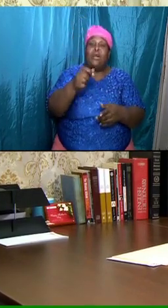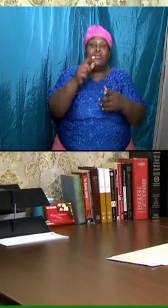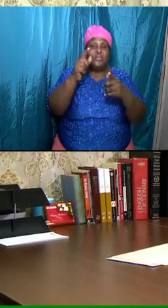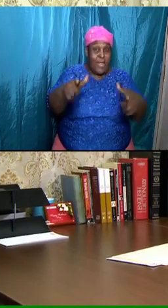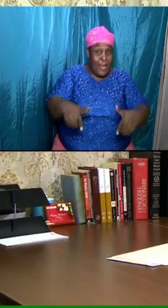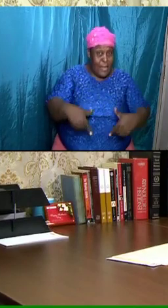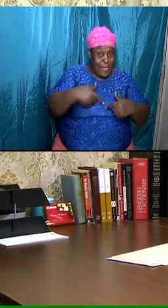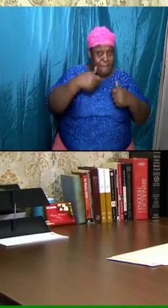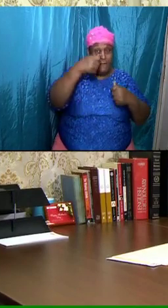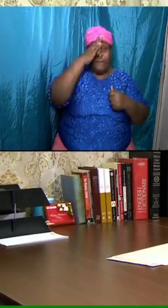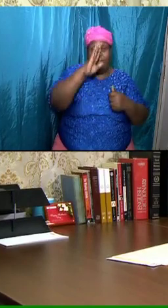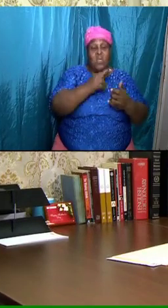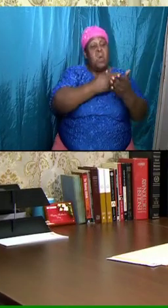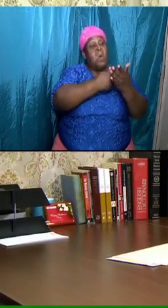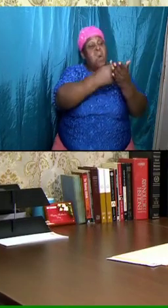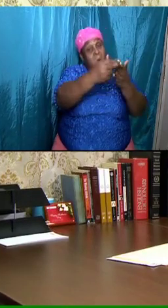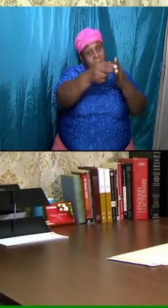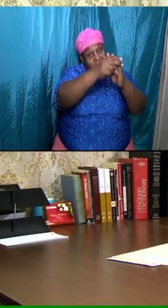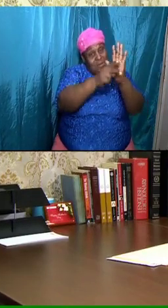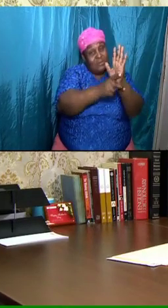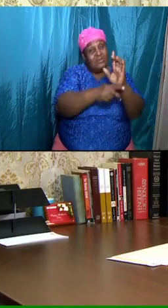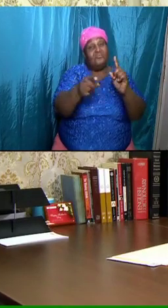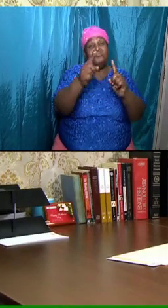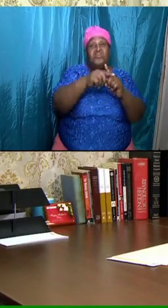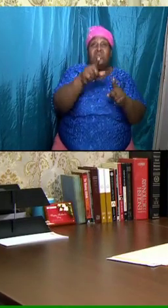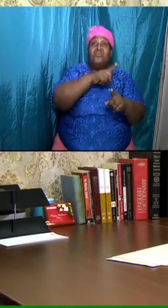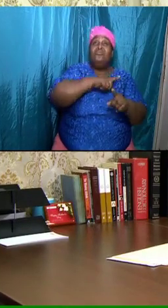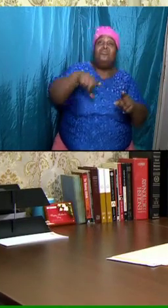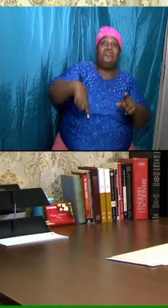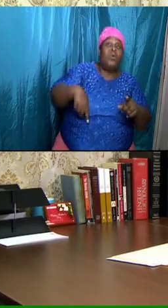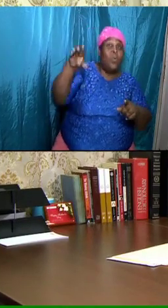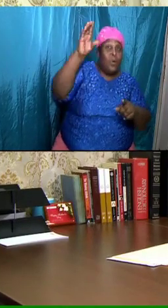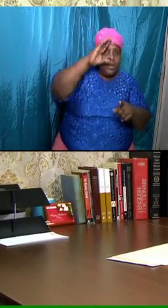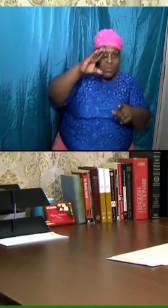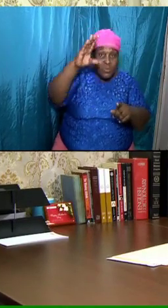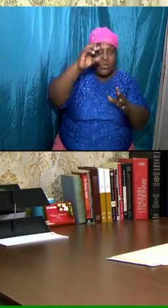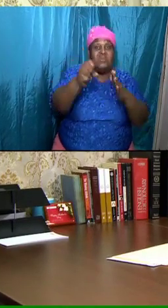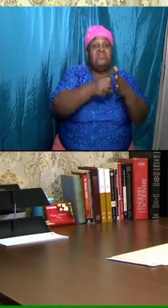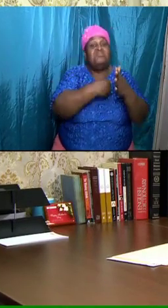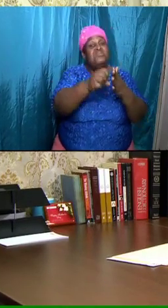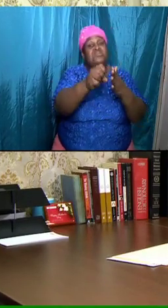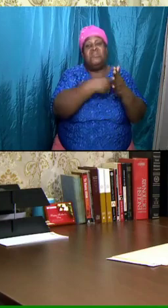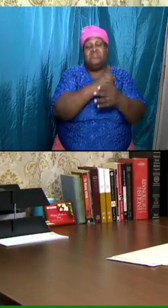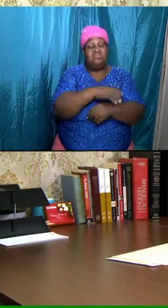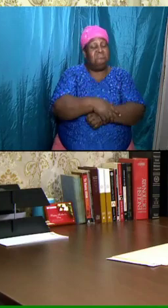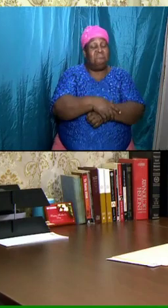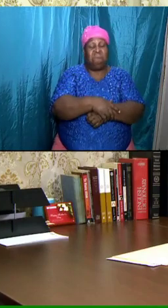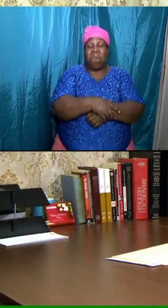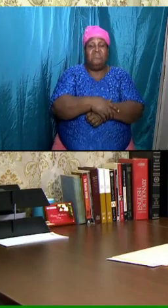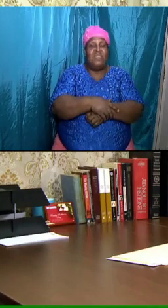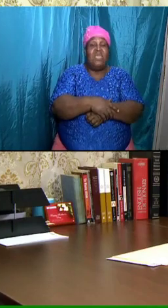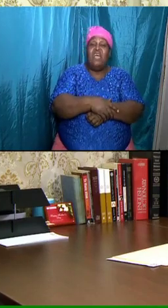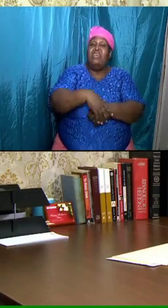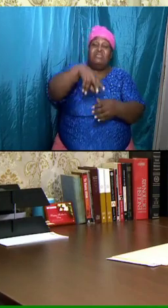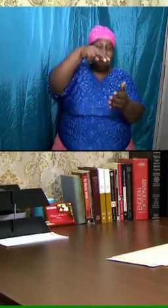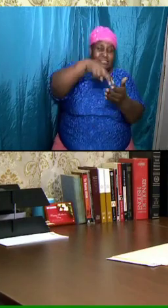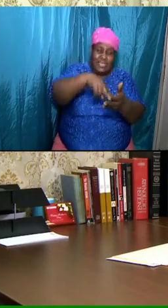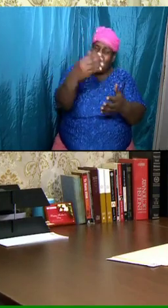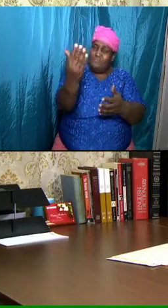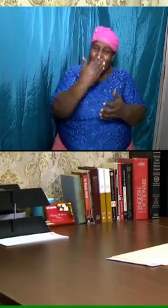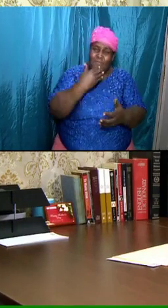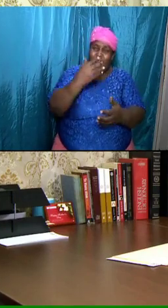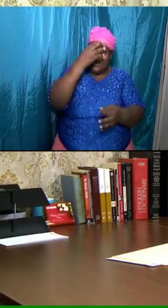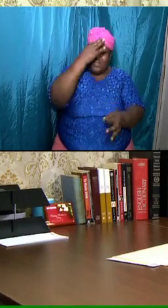and song. And so, standing at the judgment seat of Christ is not for sin. It's not for condemnation.